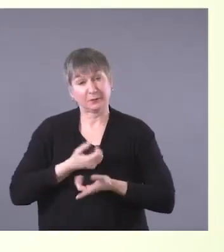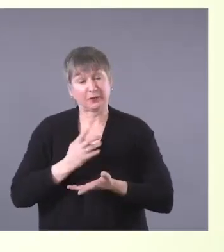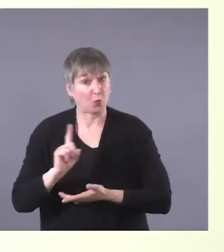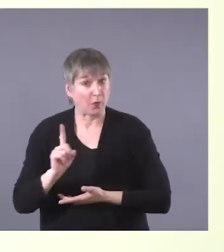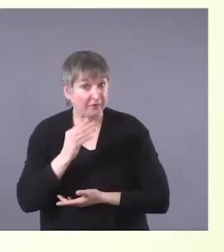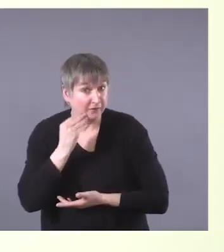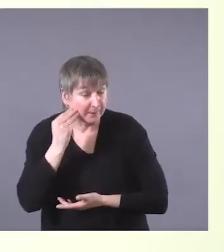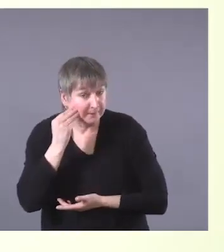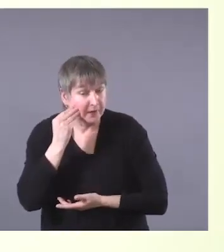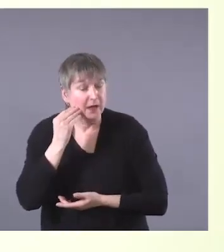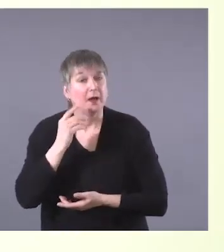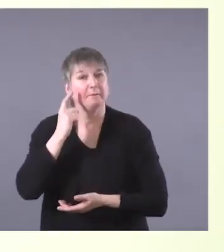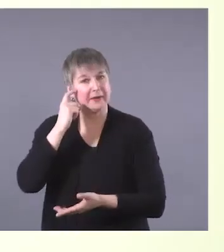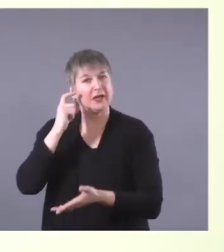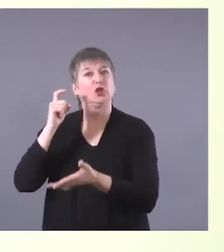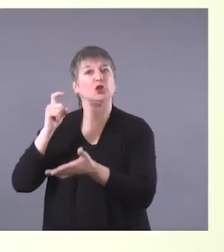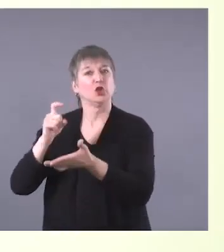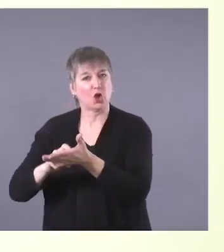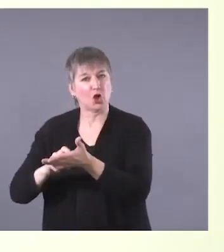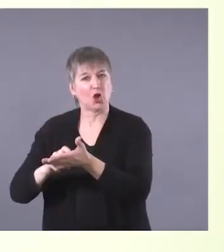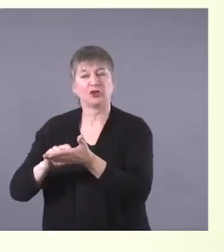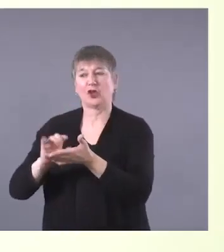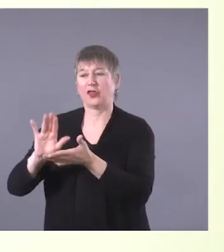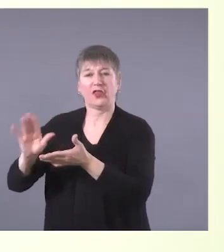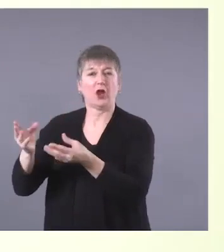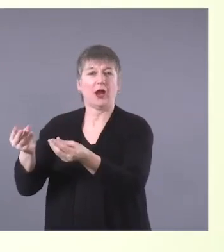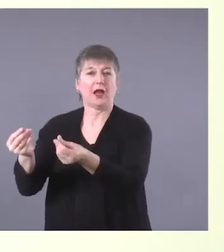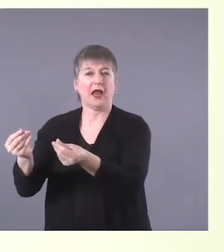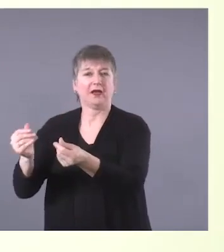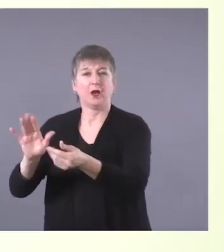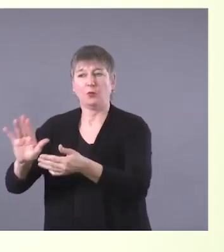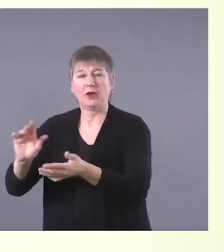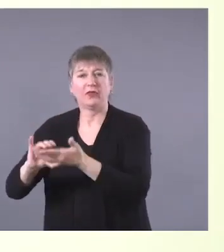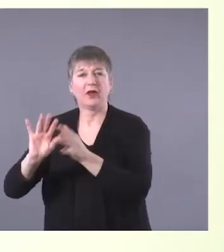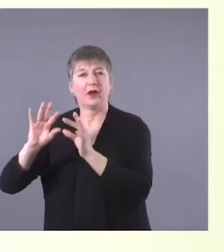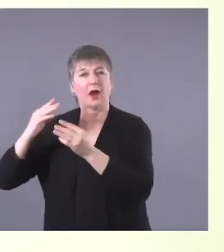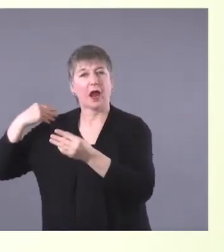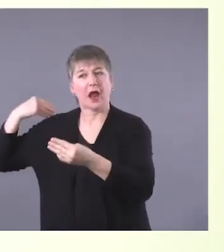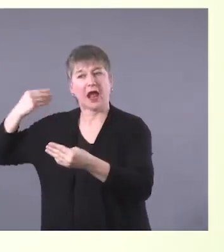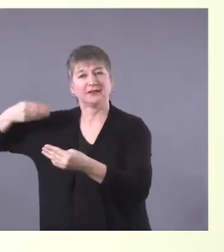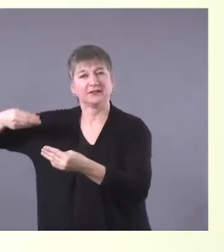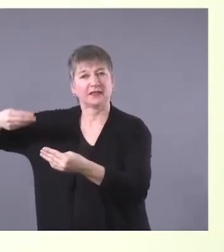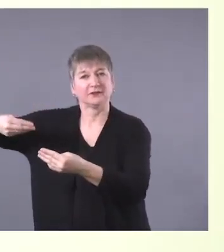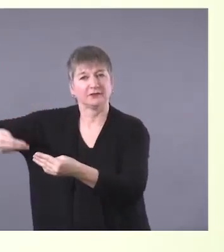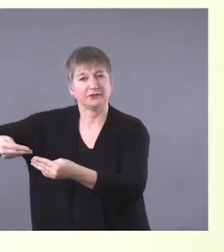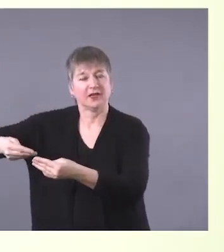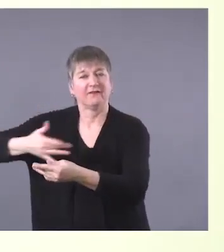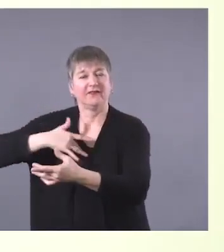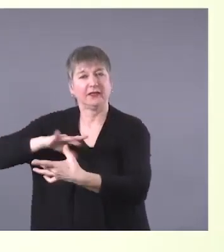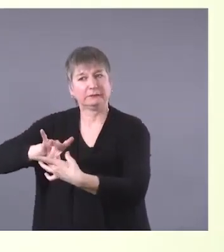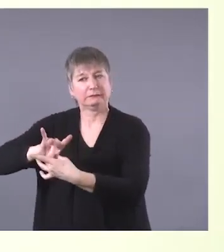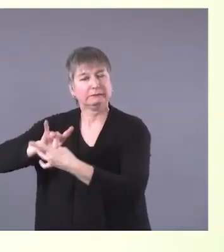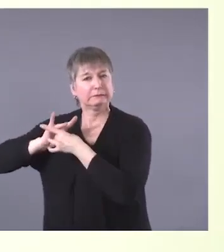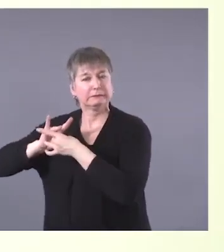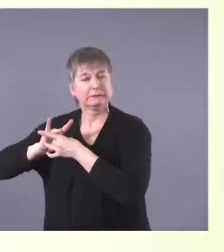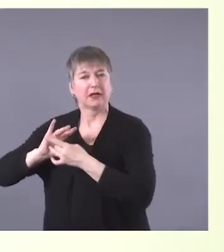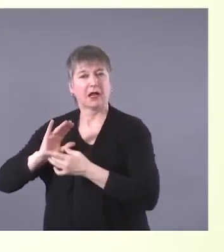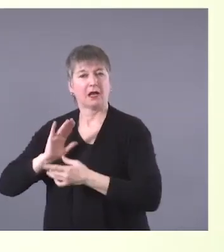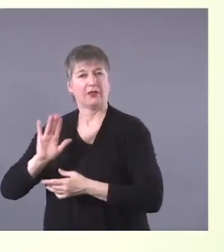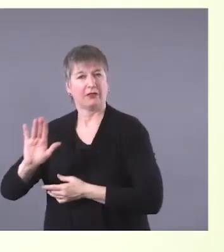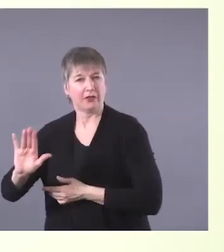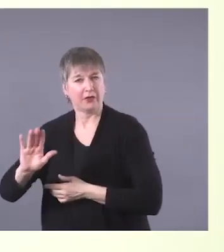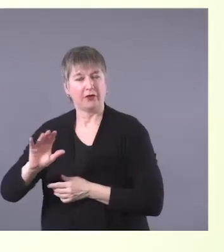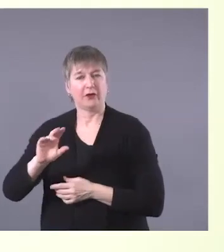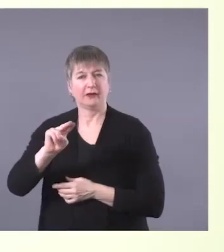an acknowledgement of the land of where their ancestors are from. So it connects people to their nation and their land. And it